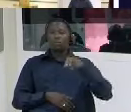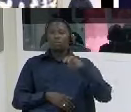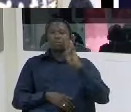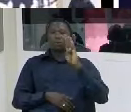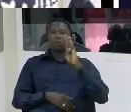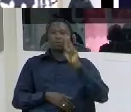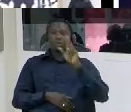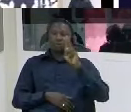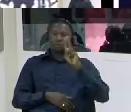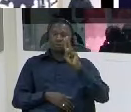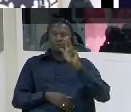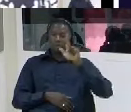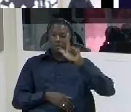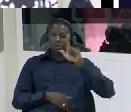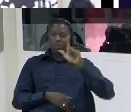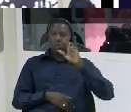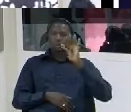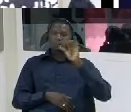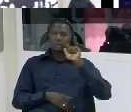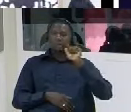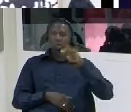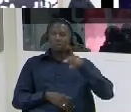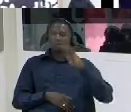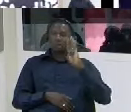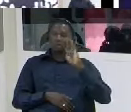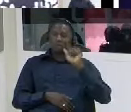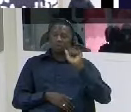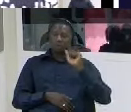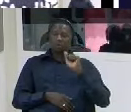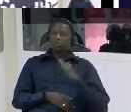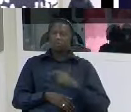alaji martin was slapping me they were both sitting there